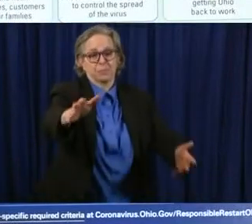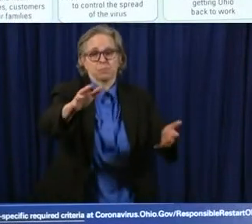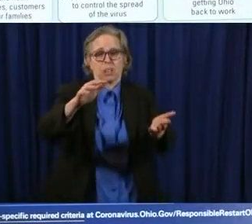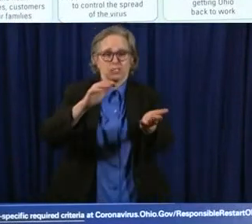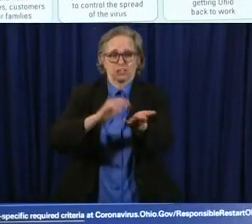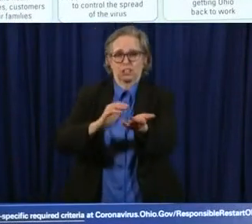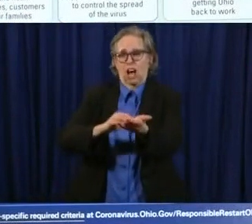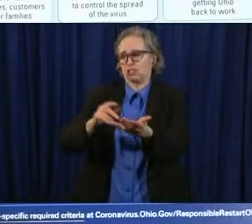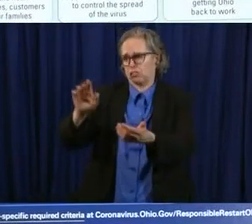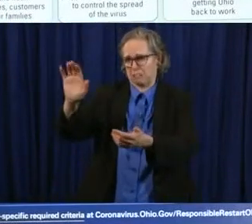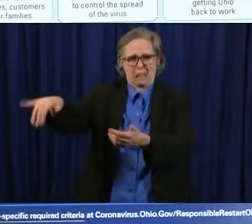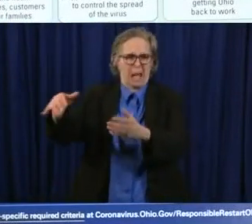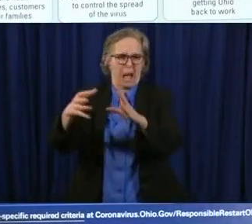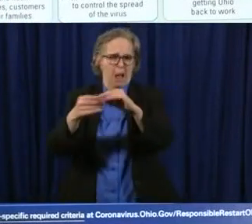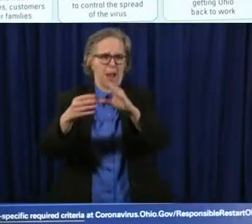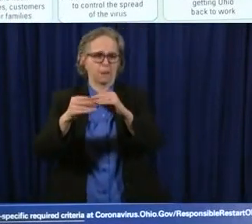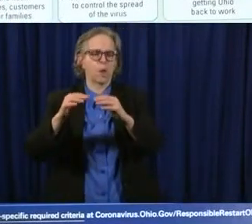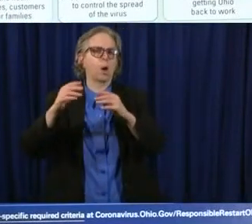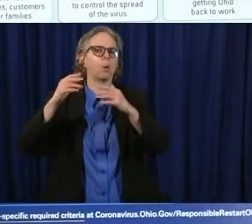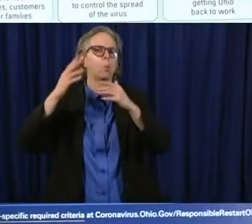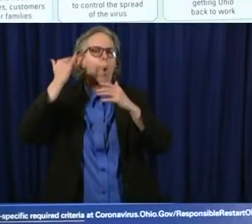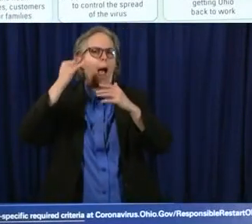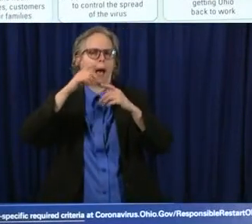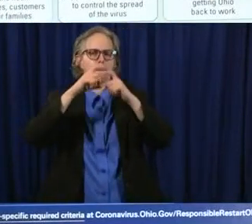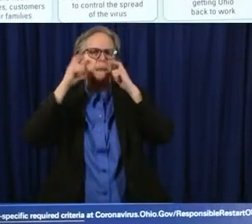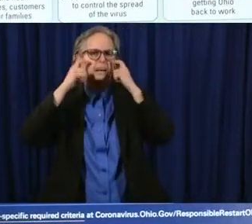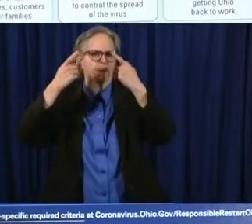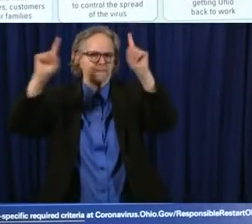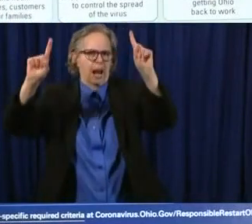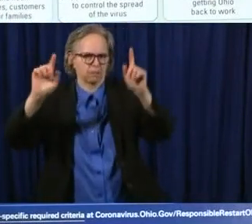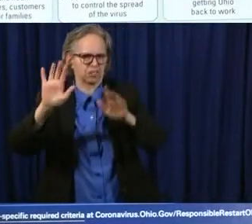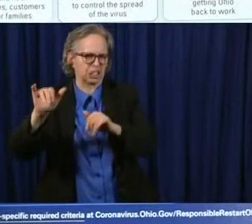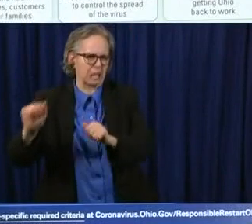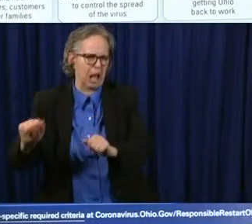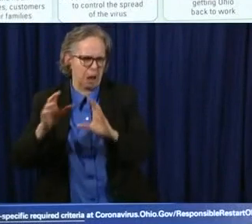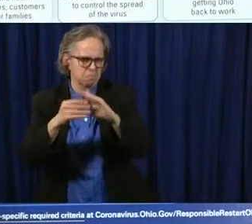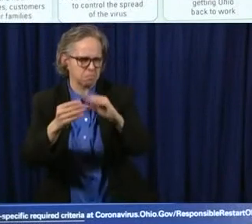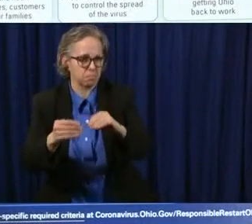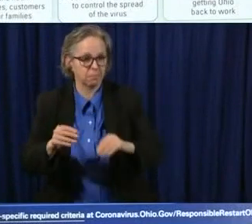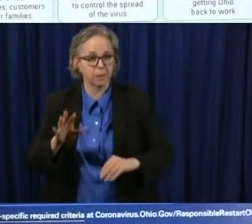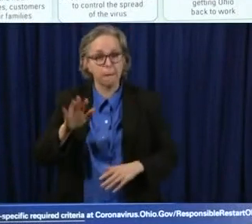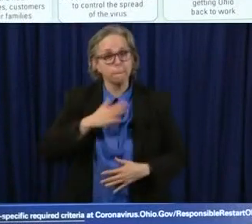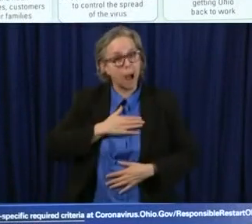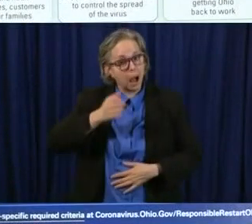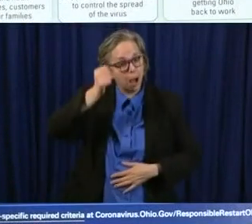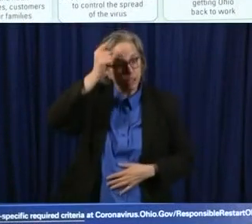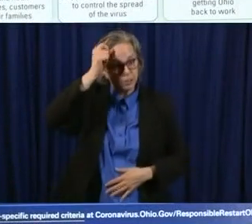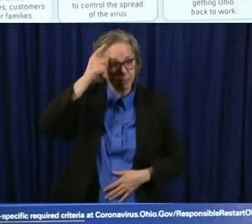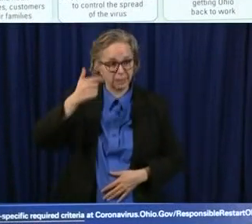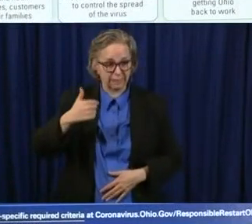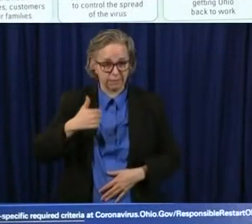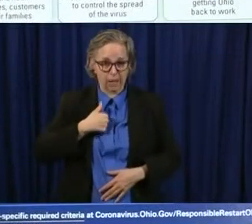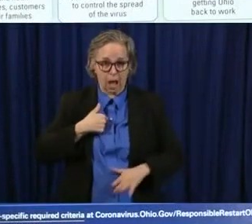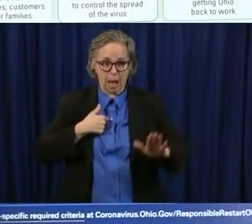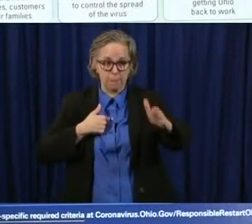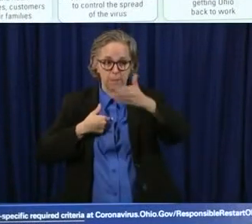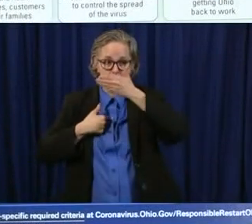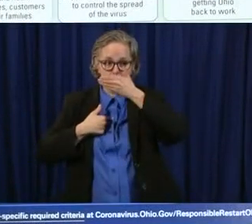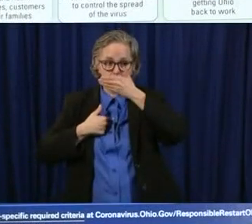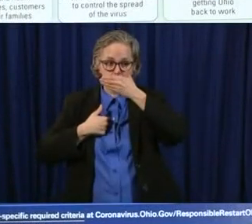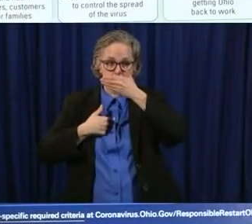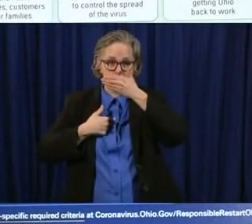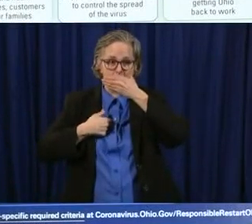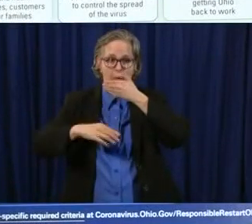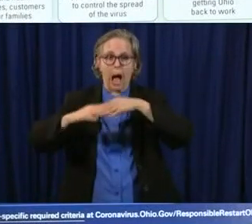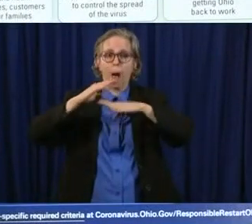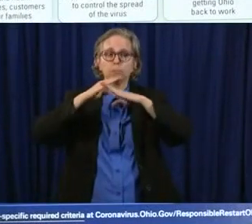up here and it's more my understanding uh it's more you're protecting uh the other person and the other protect person is protecting